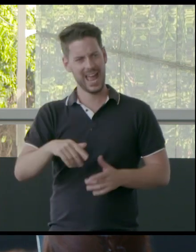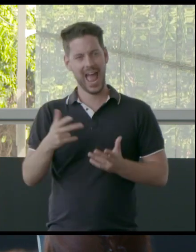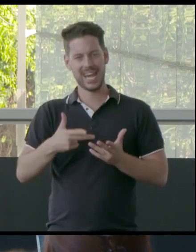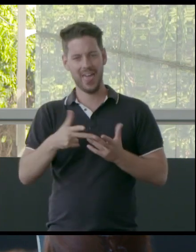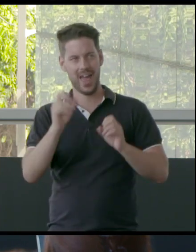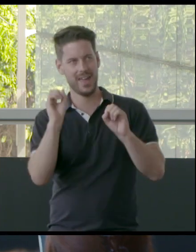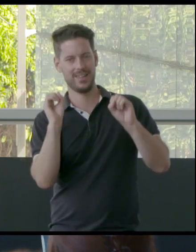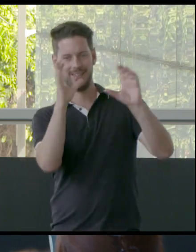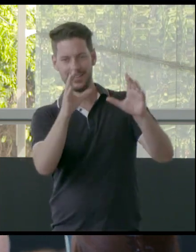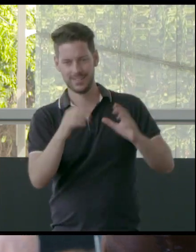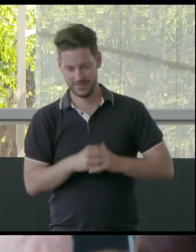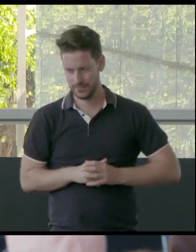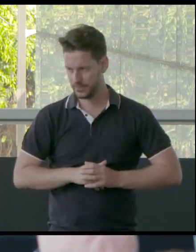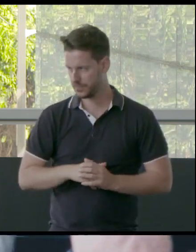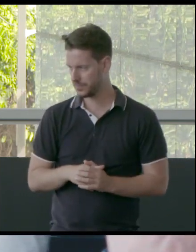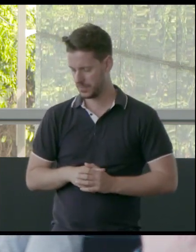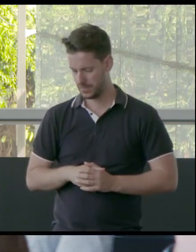installation of that work. Yeah.